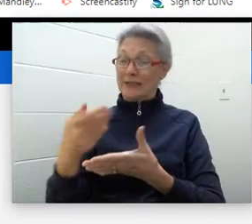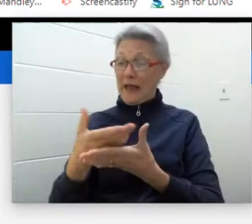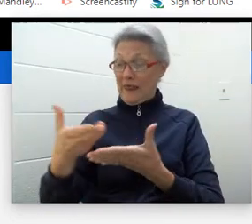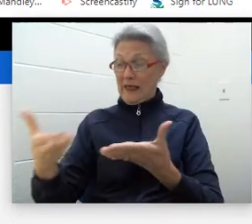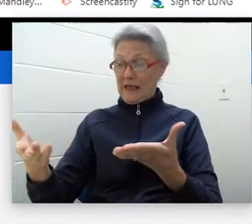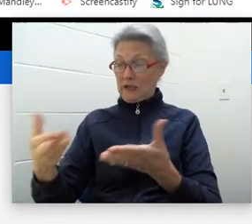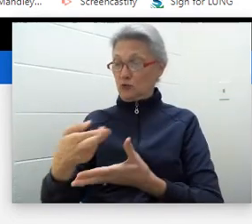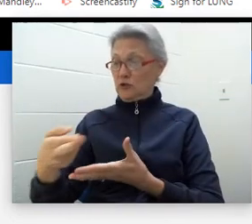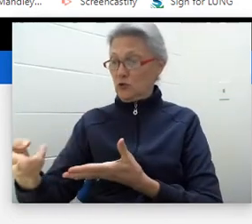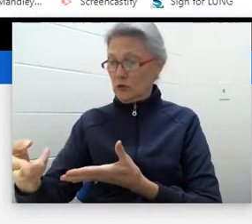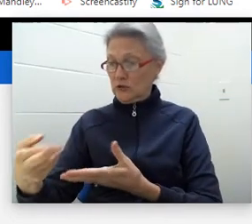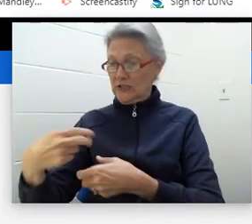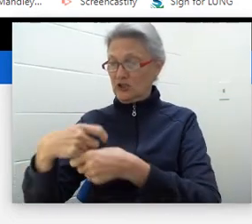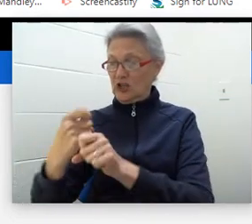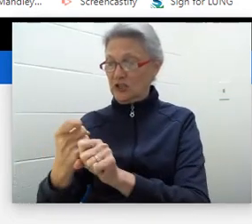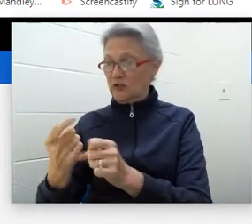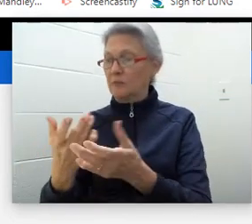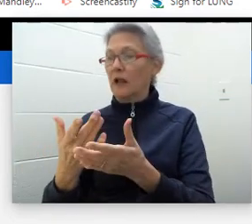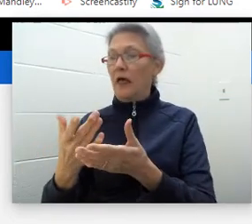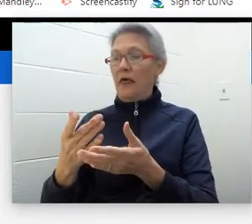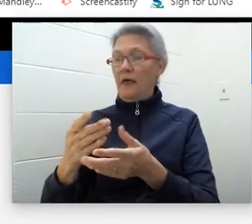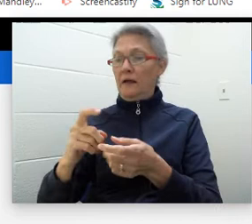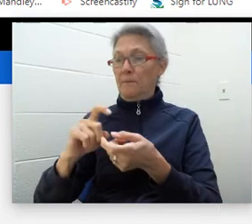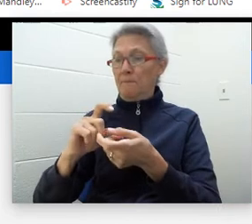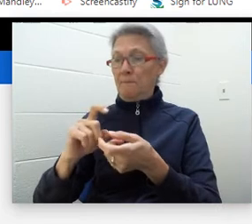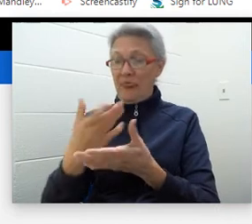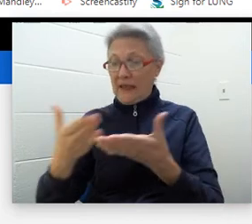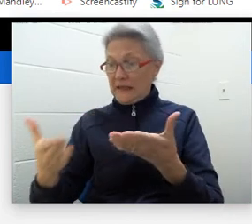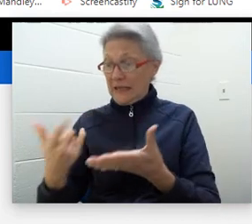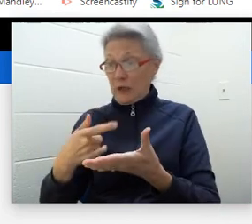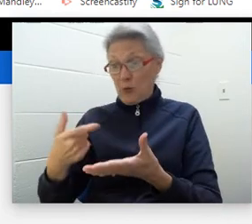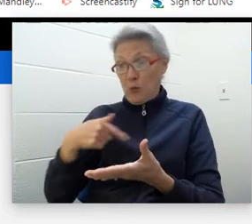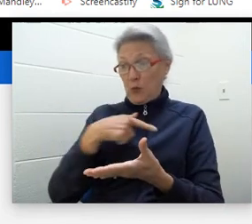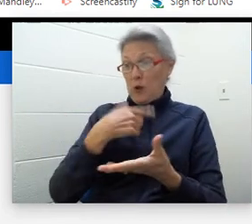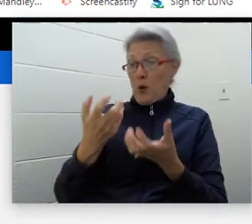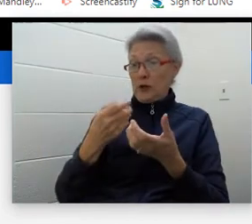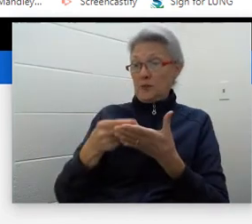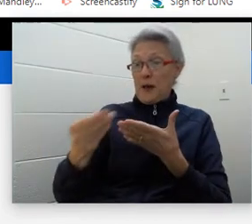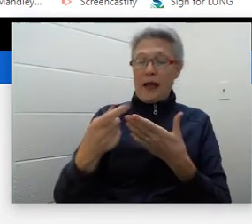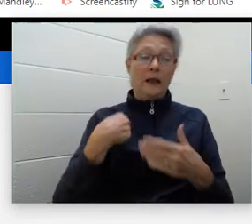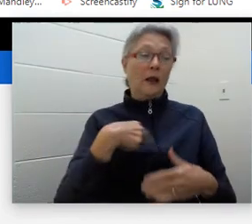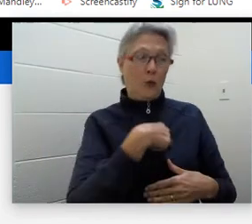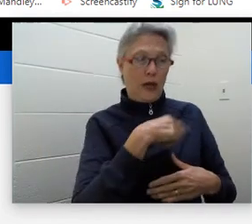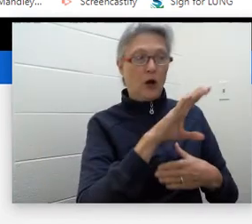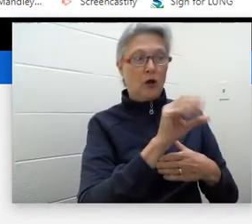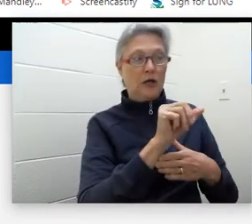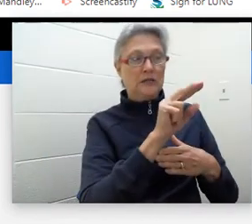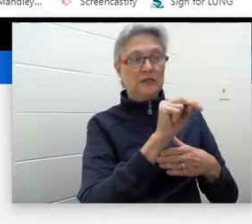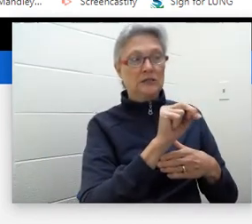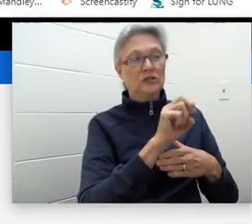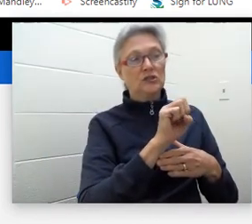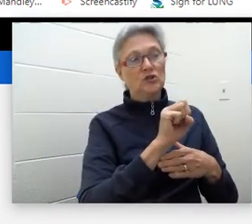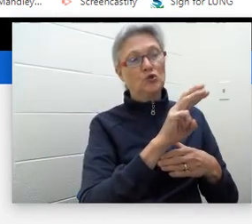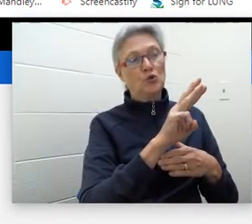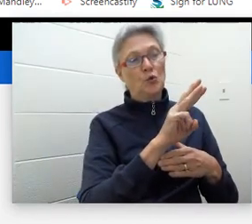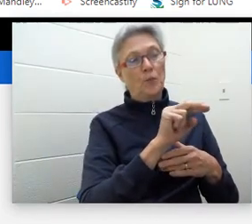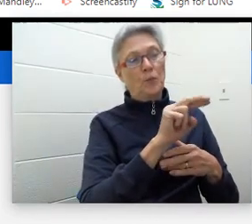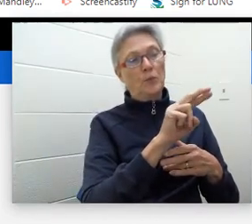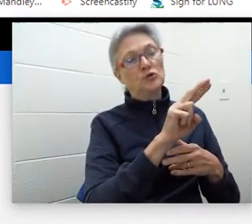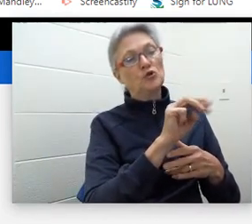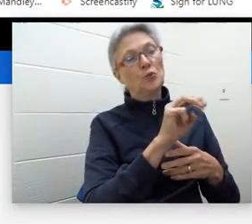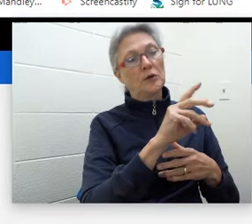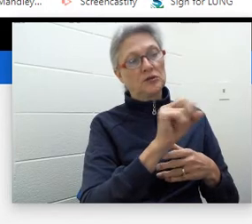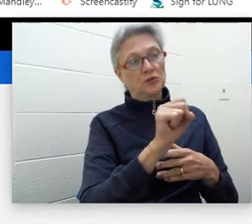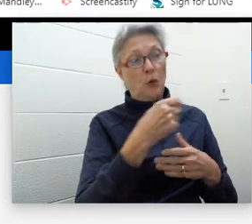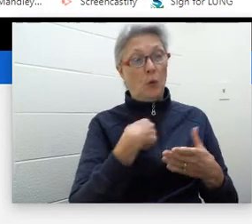and they convert them into things that consumers like you and I would like to buy, right? Something like, let's say, how about this pencil?